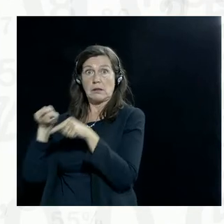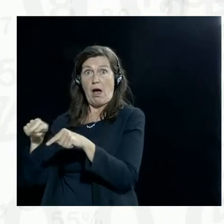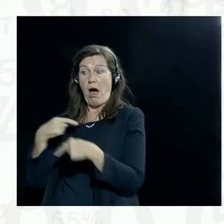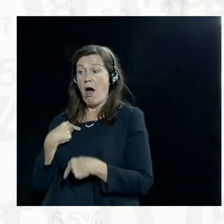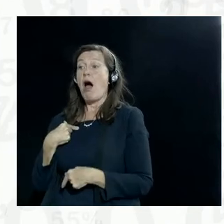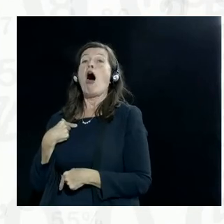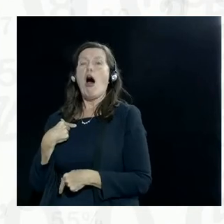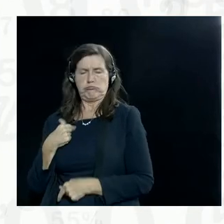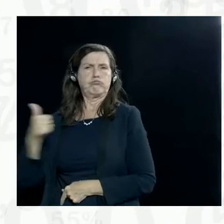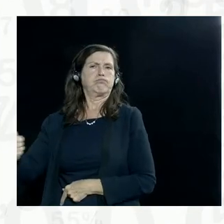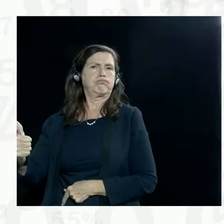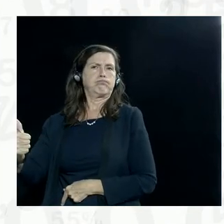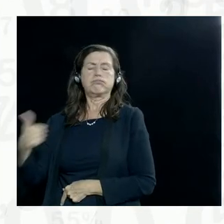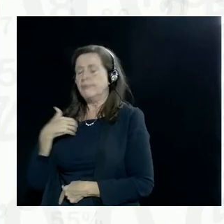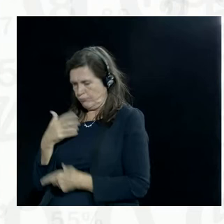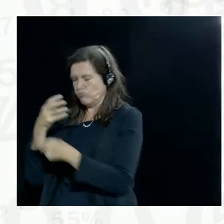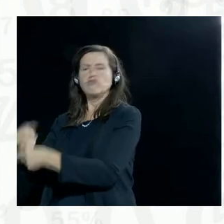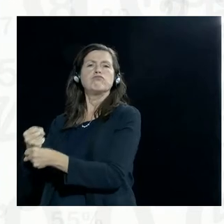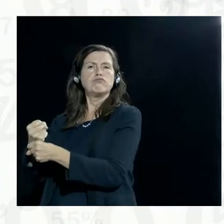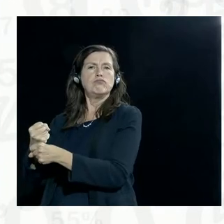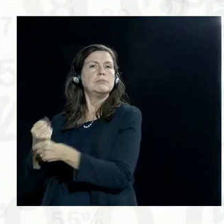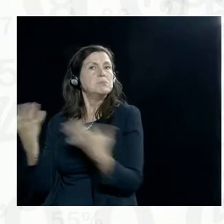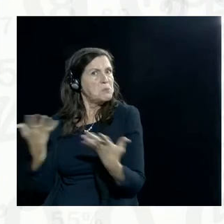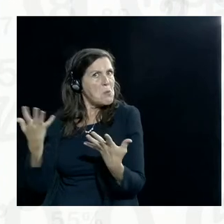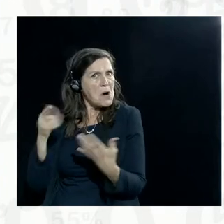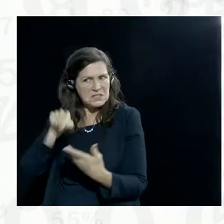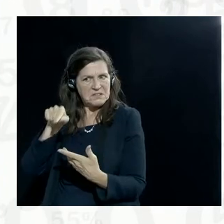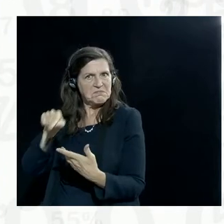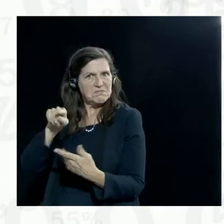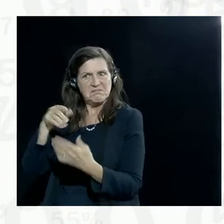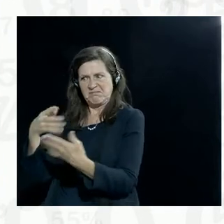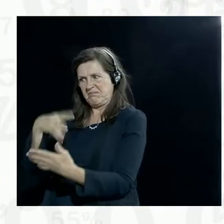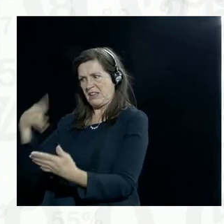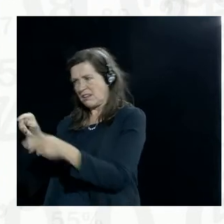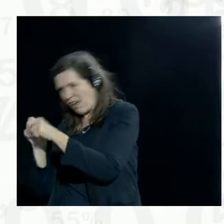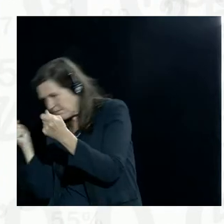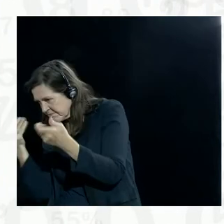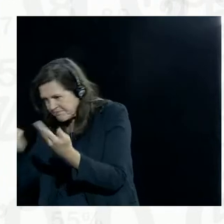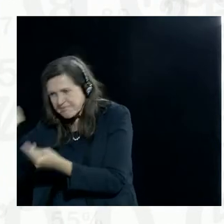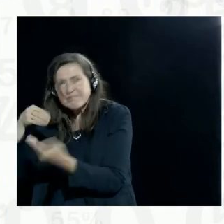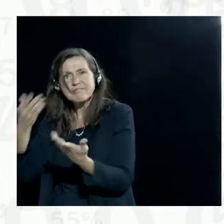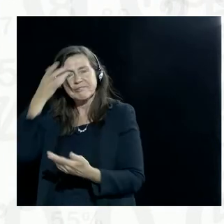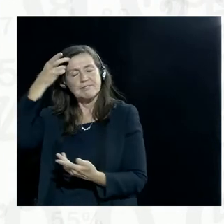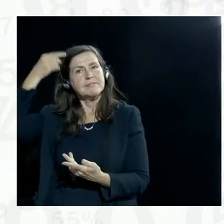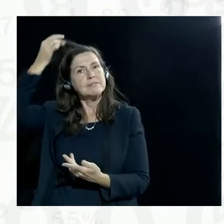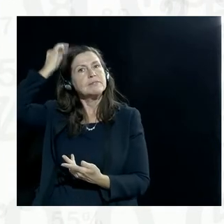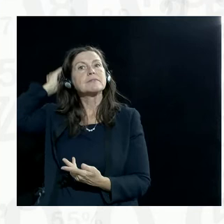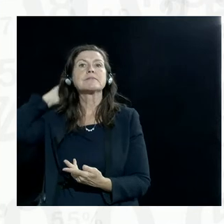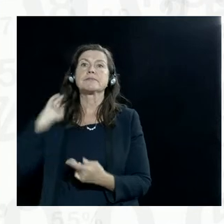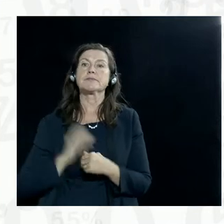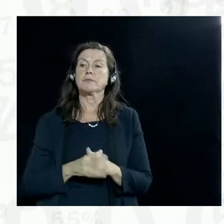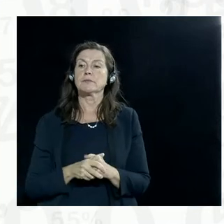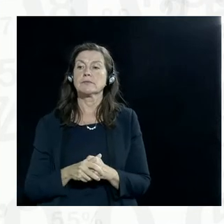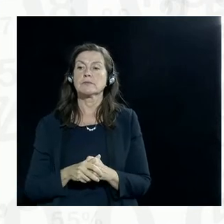When I thought about that question, I realized that as journalists, we often turn to archives for really